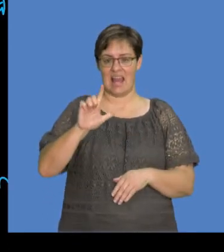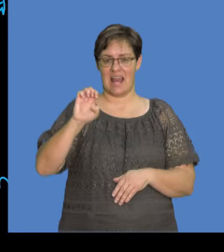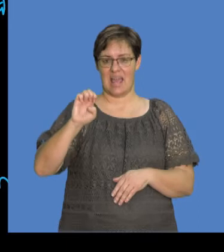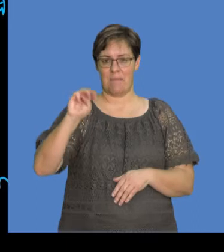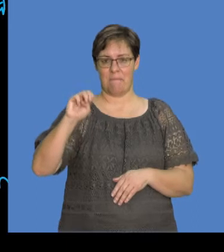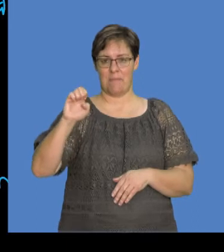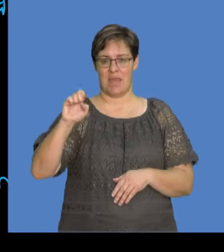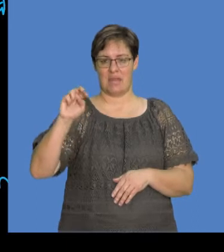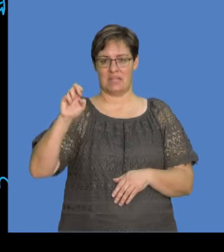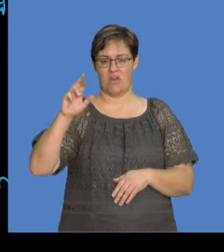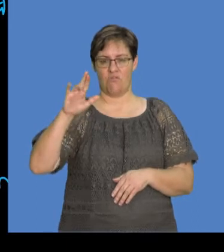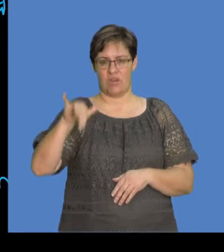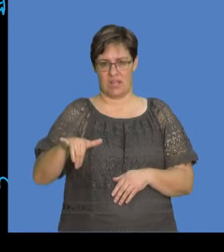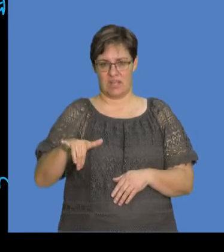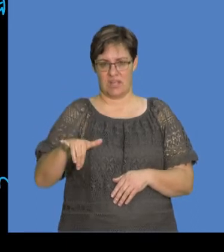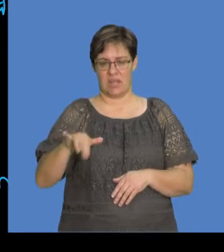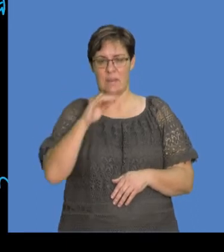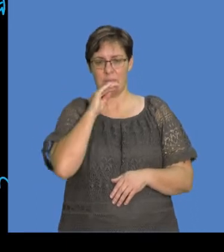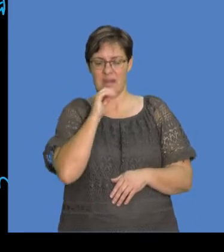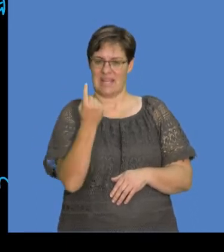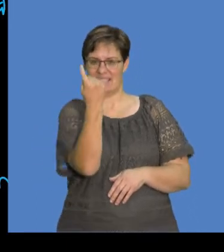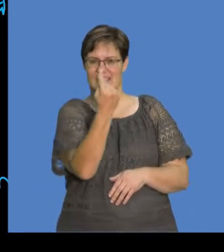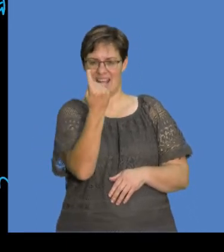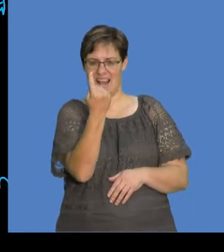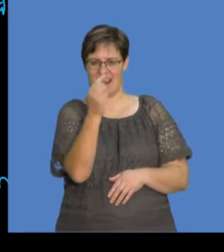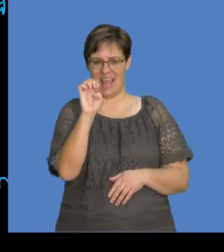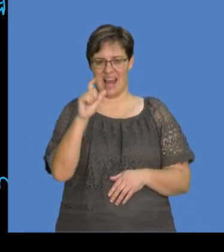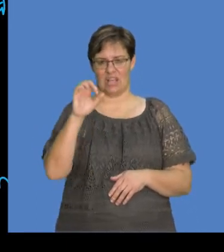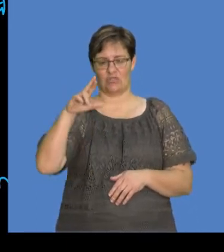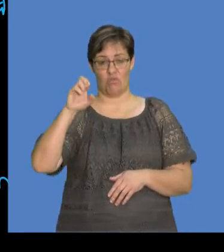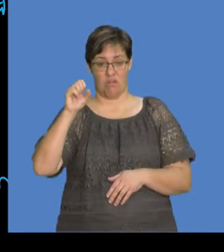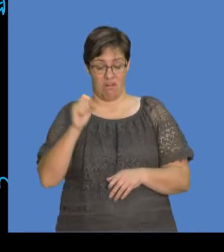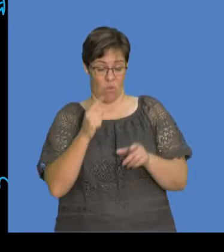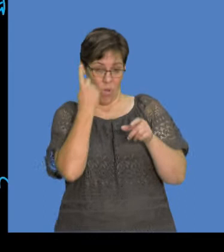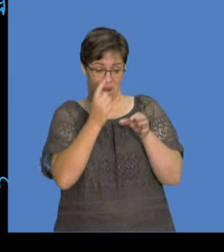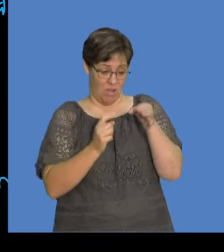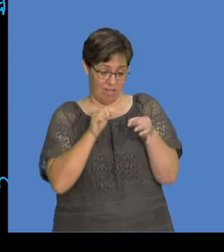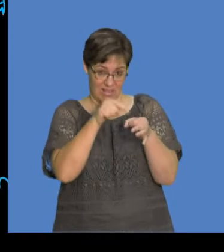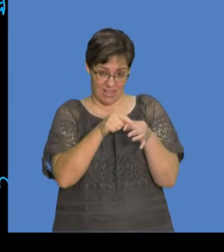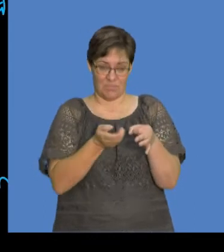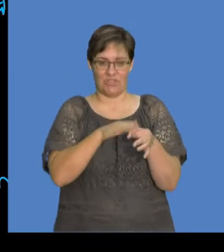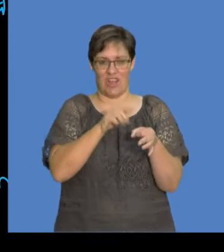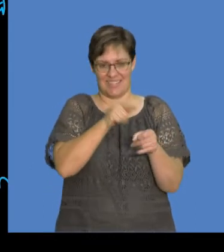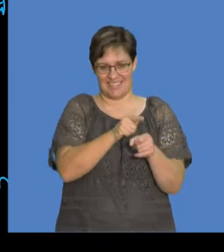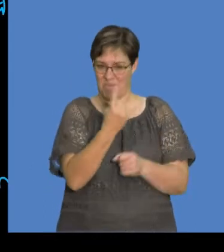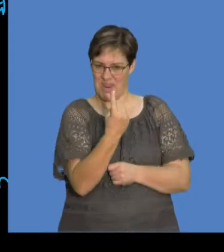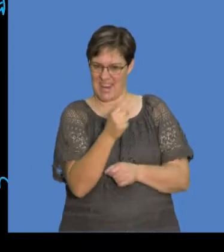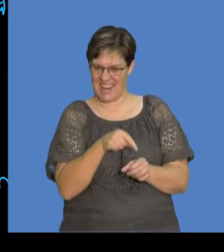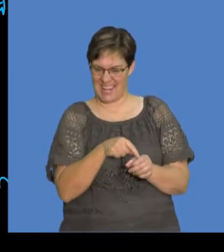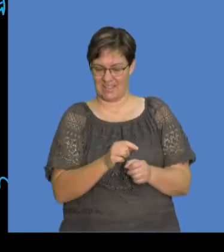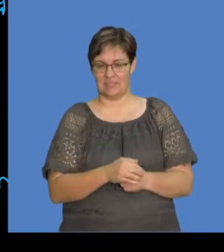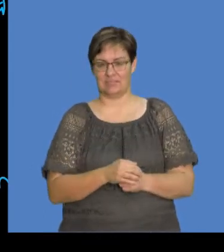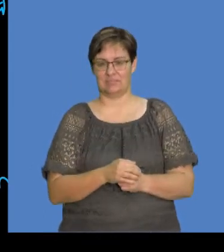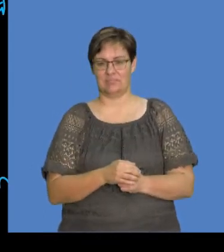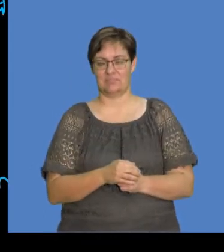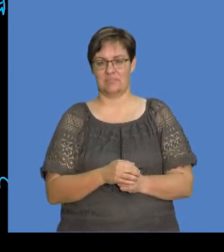the elementary charge is actually the charge of a single electron, okay? That's what we would refer to as the